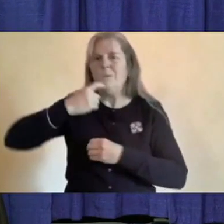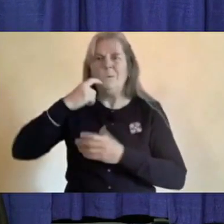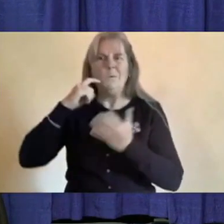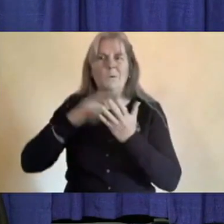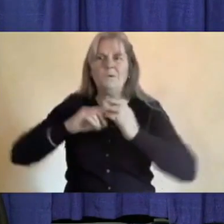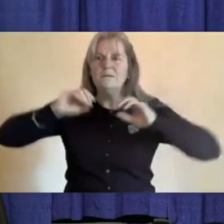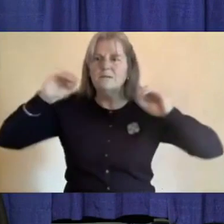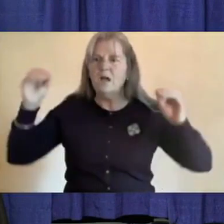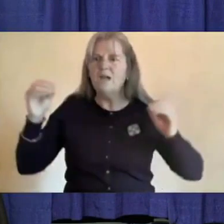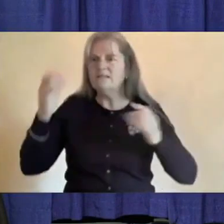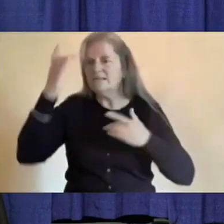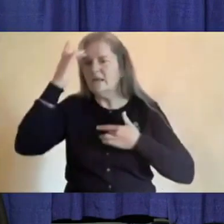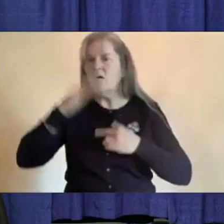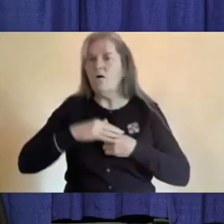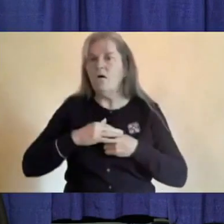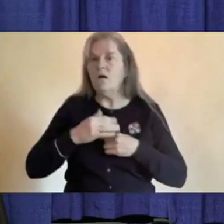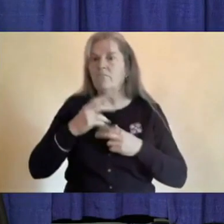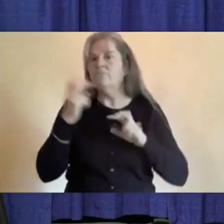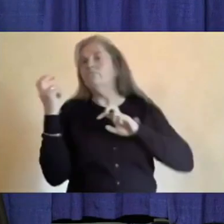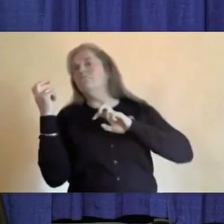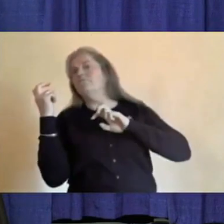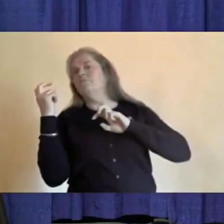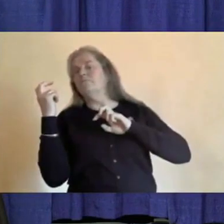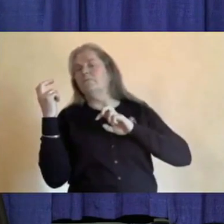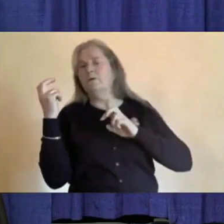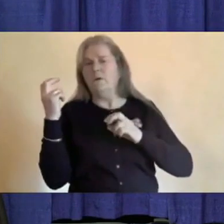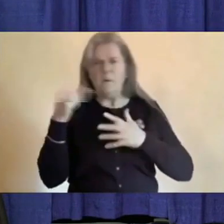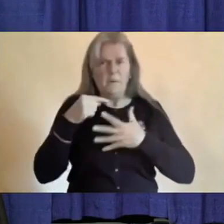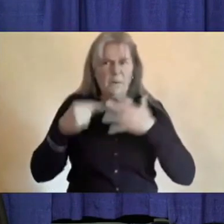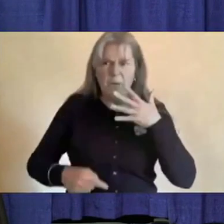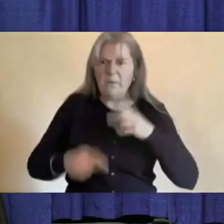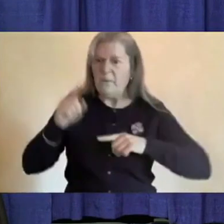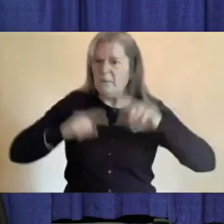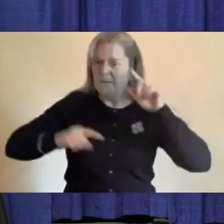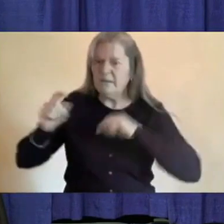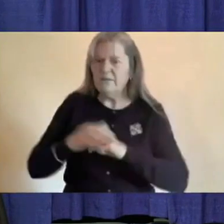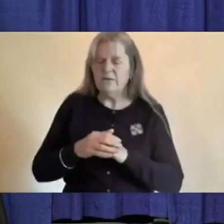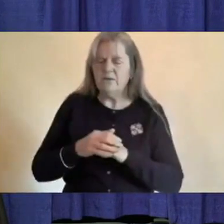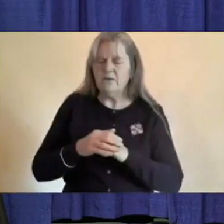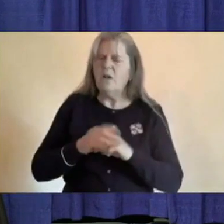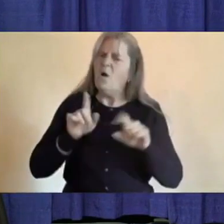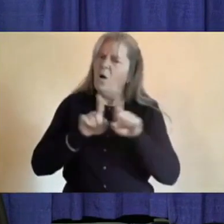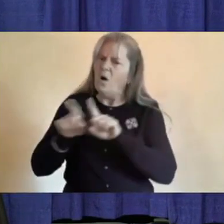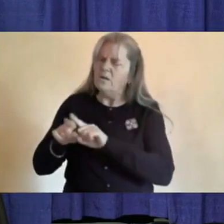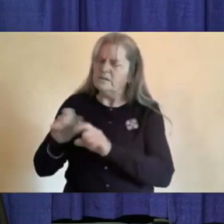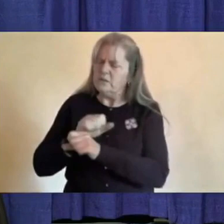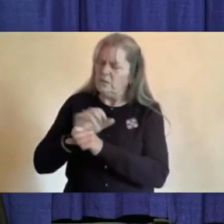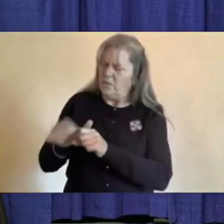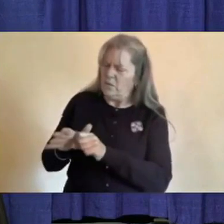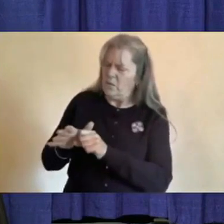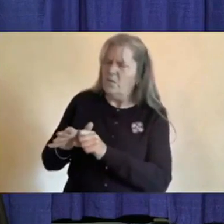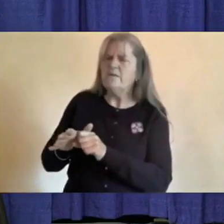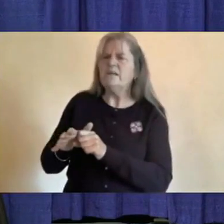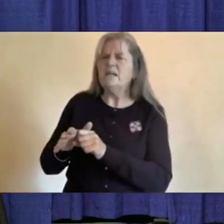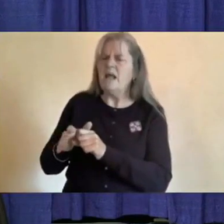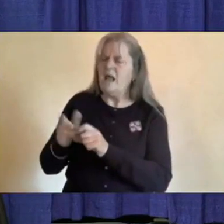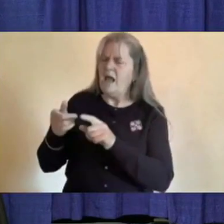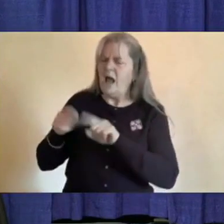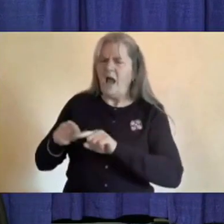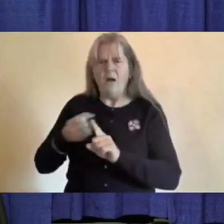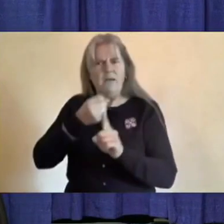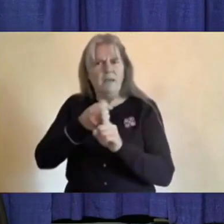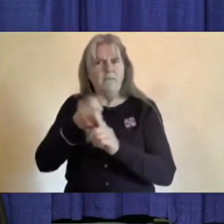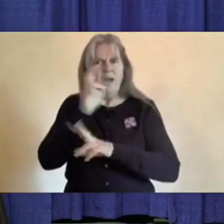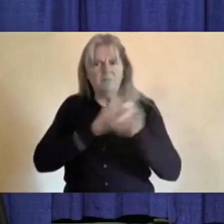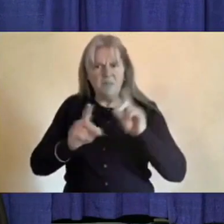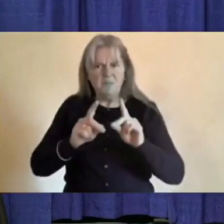But with months of global experience, we have also learned a few things about what is more common and what is more unusual.